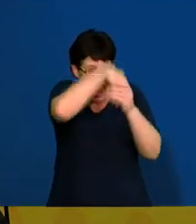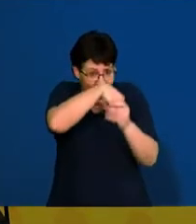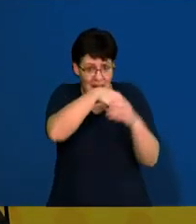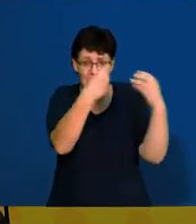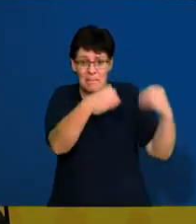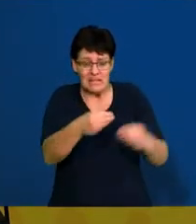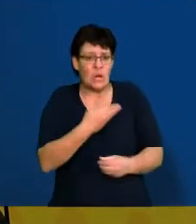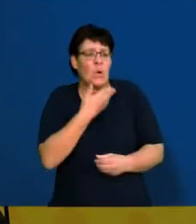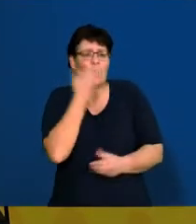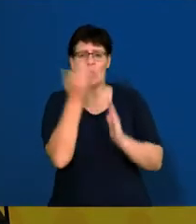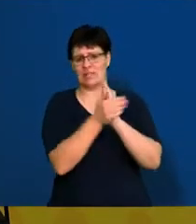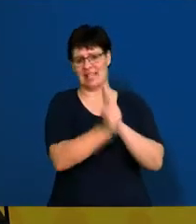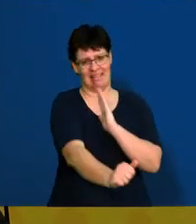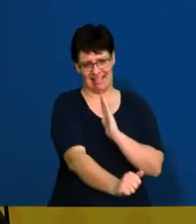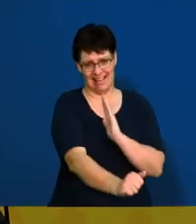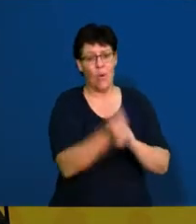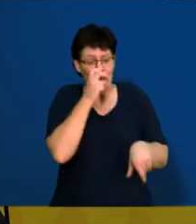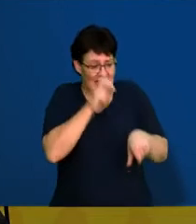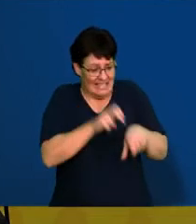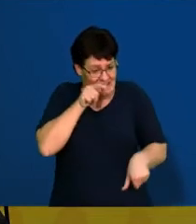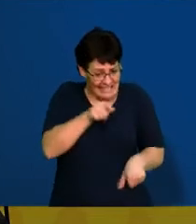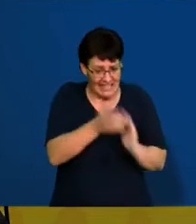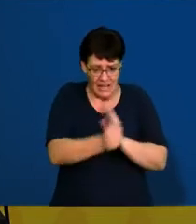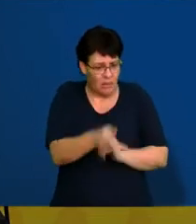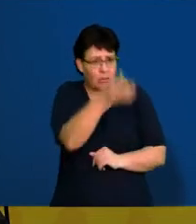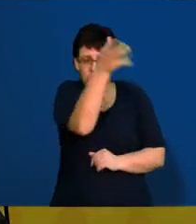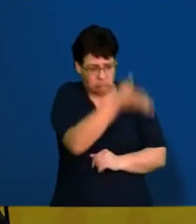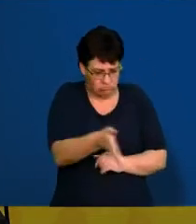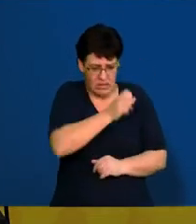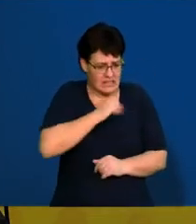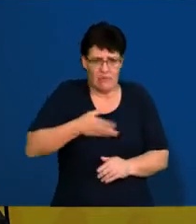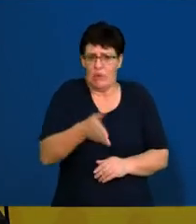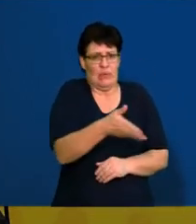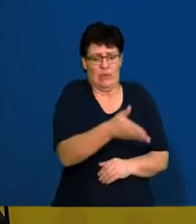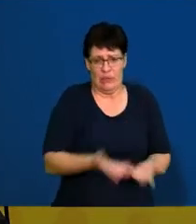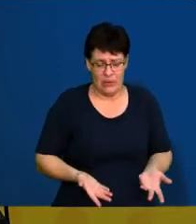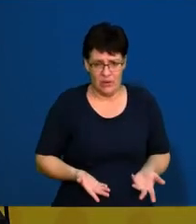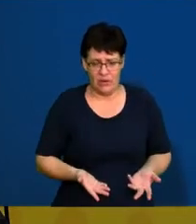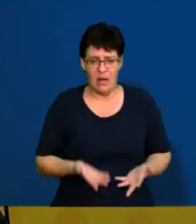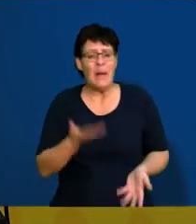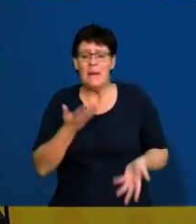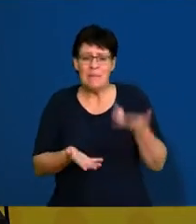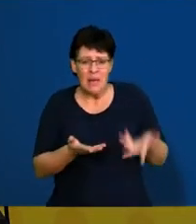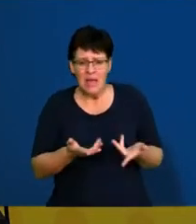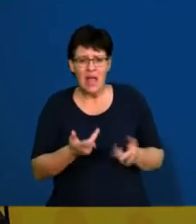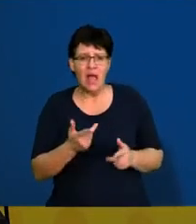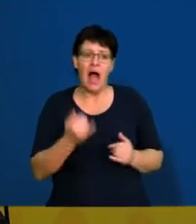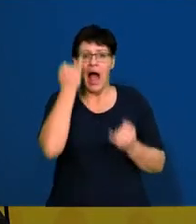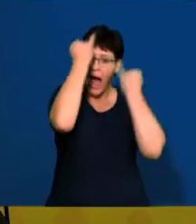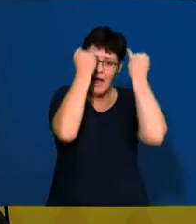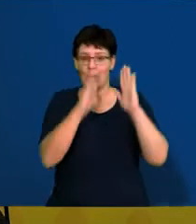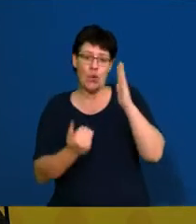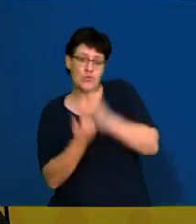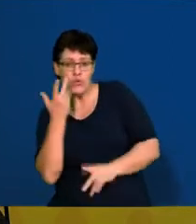organization that have the skills that we actually need. You also have a problem where you're not getting any new